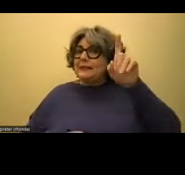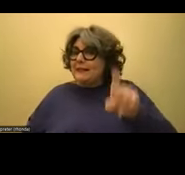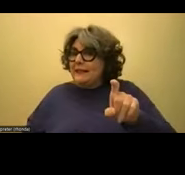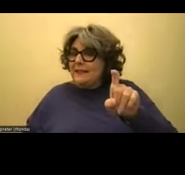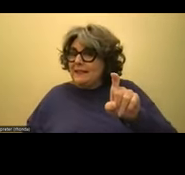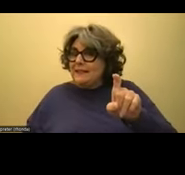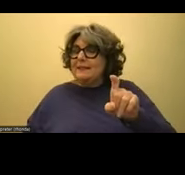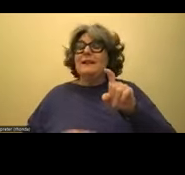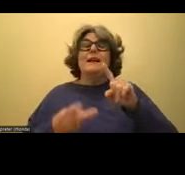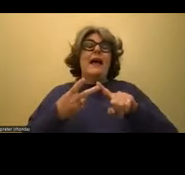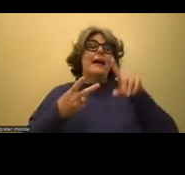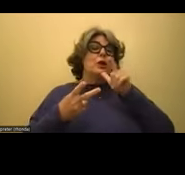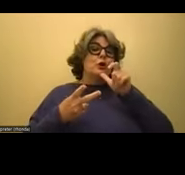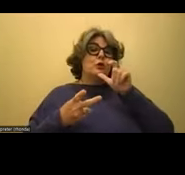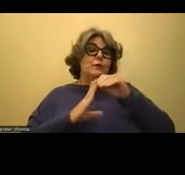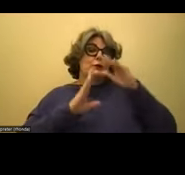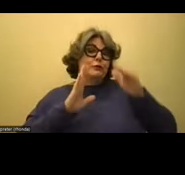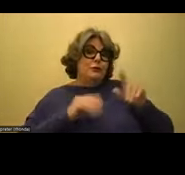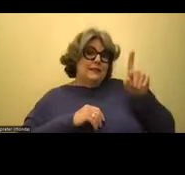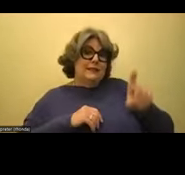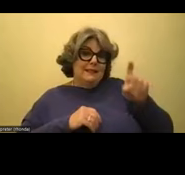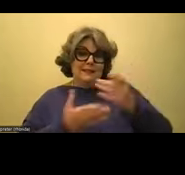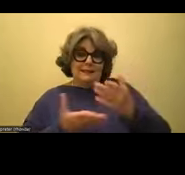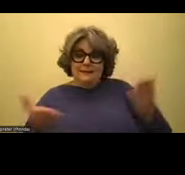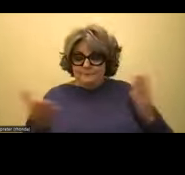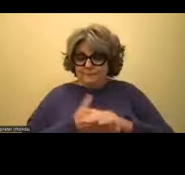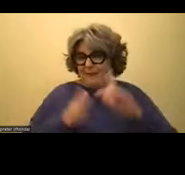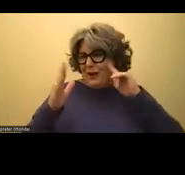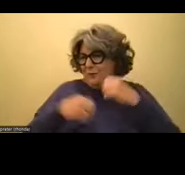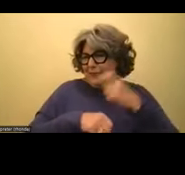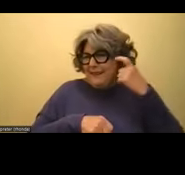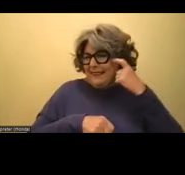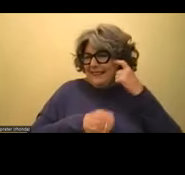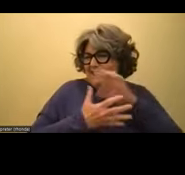not about what we as educators need. I hope that made sense.